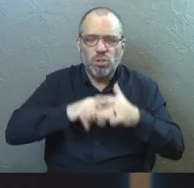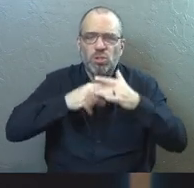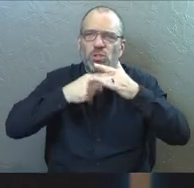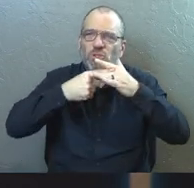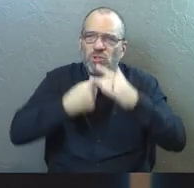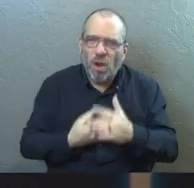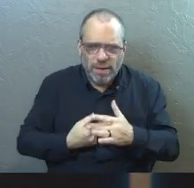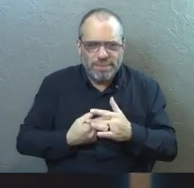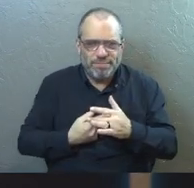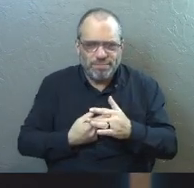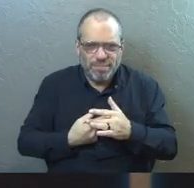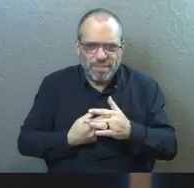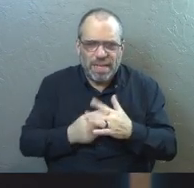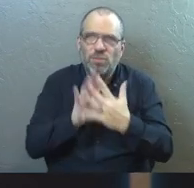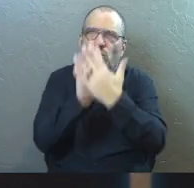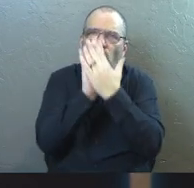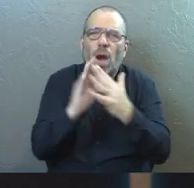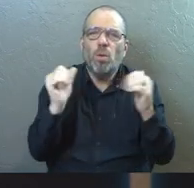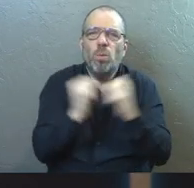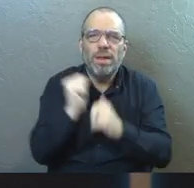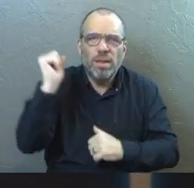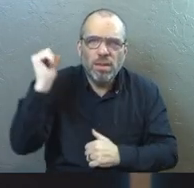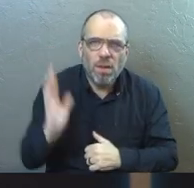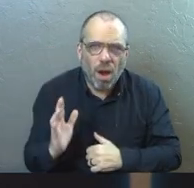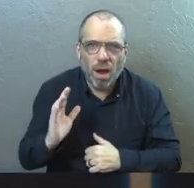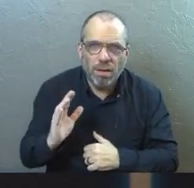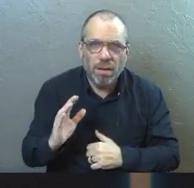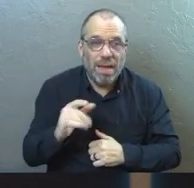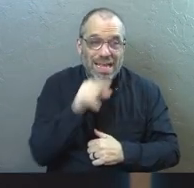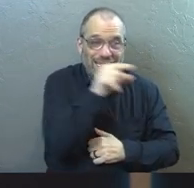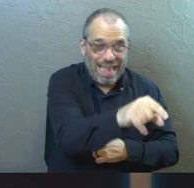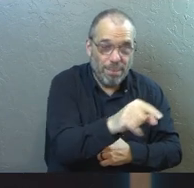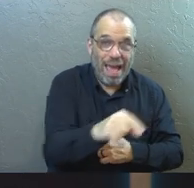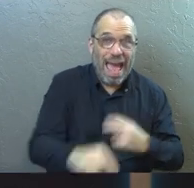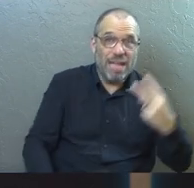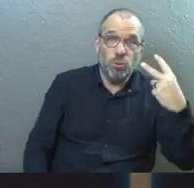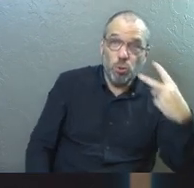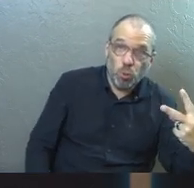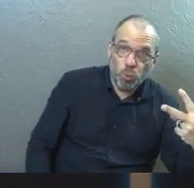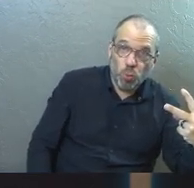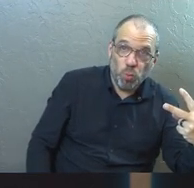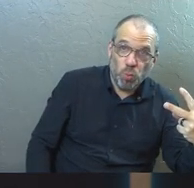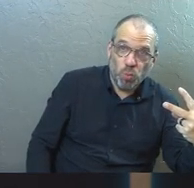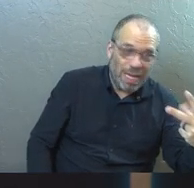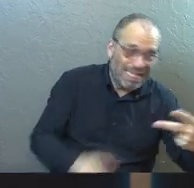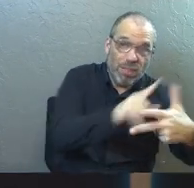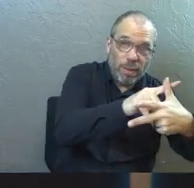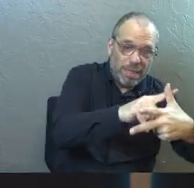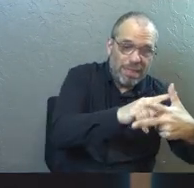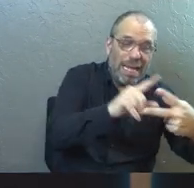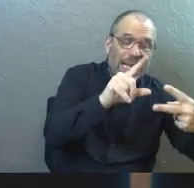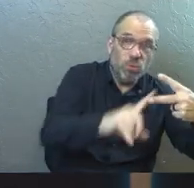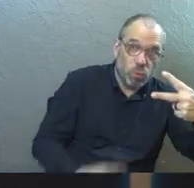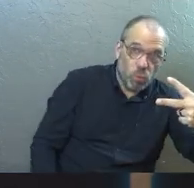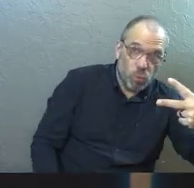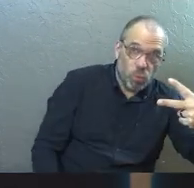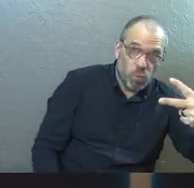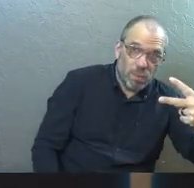out in your walk with God. These folks got two of the three and stopped.